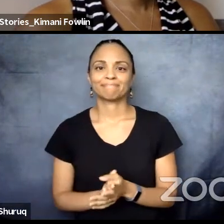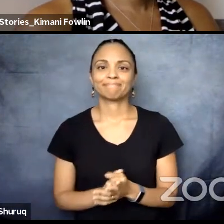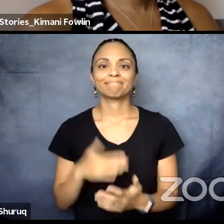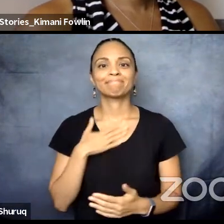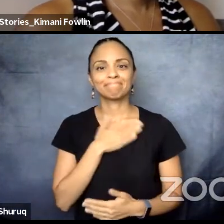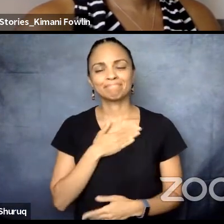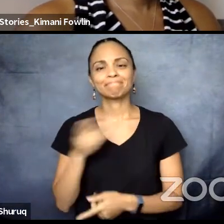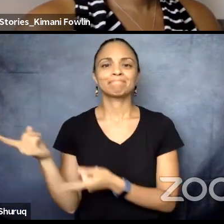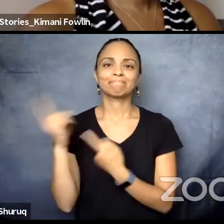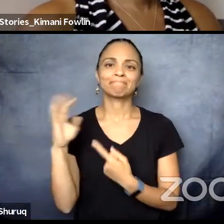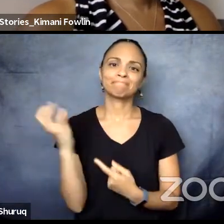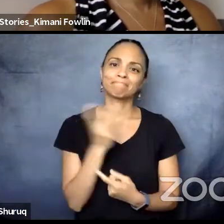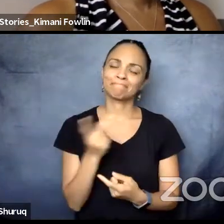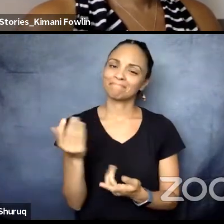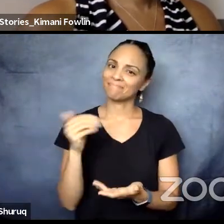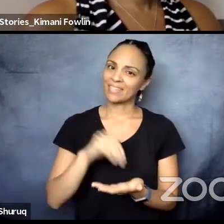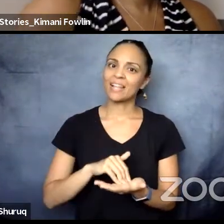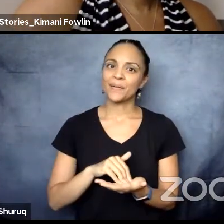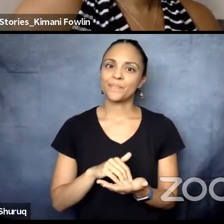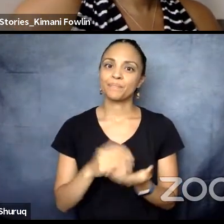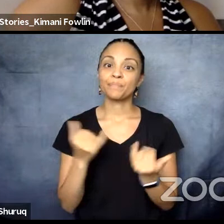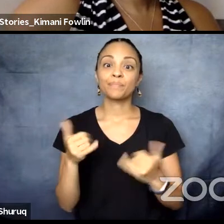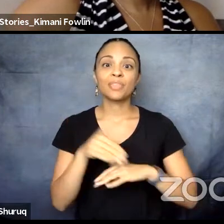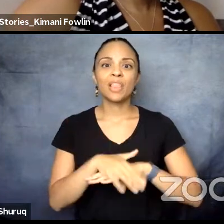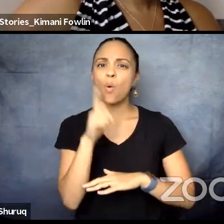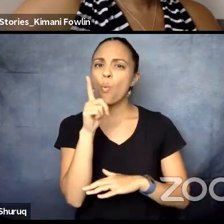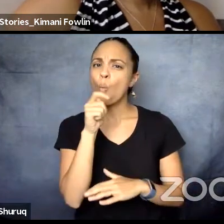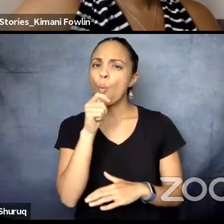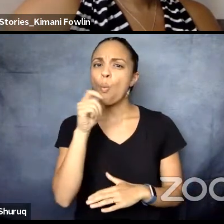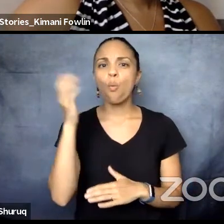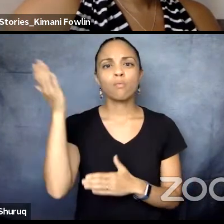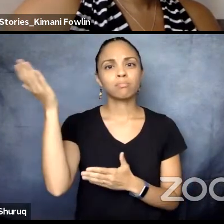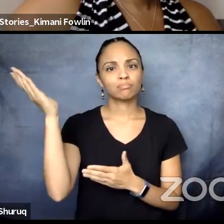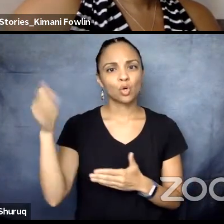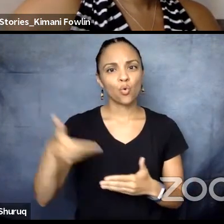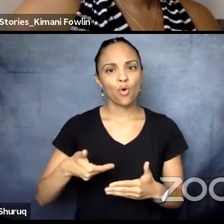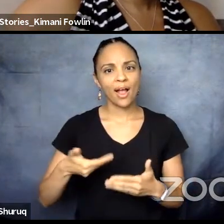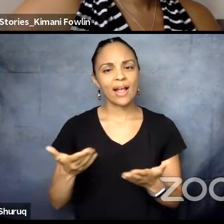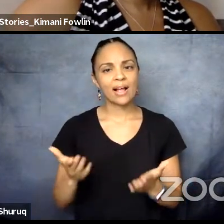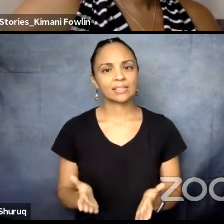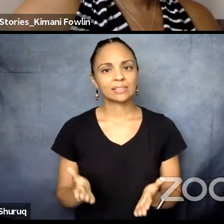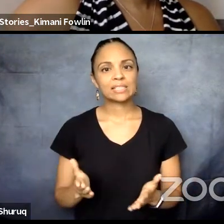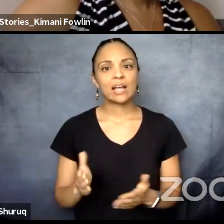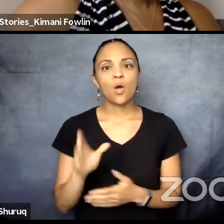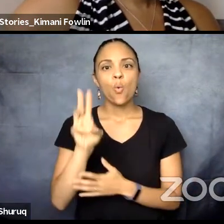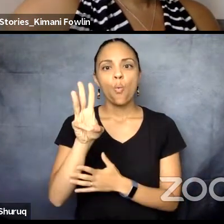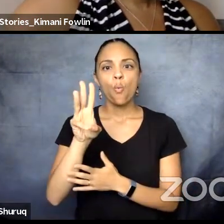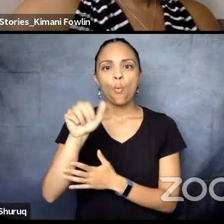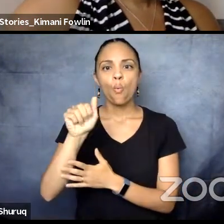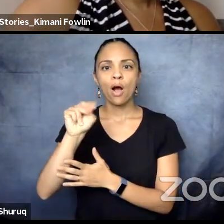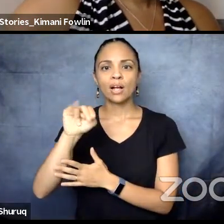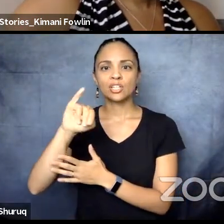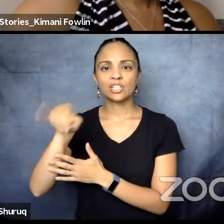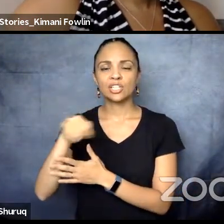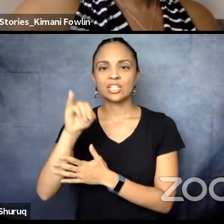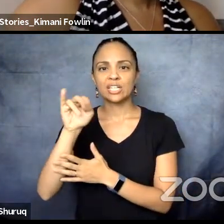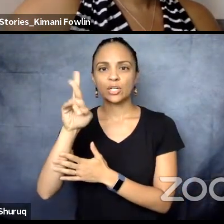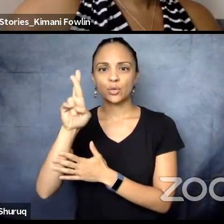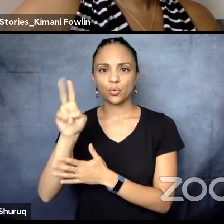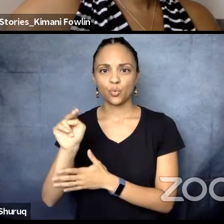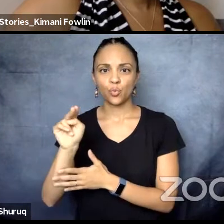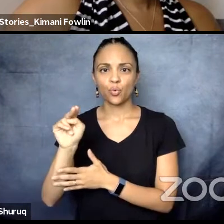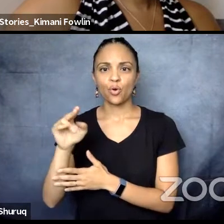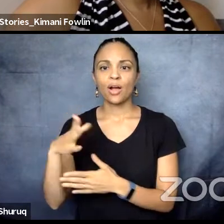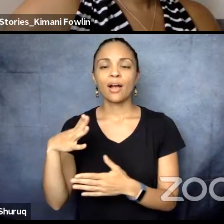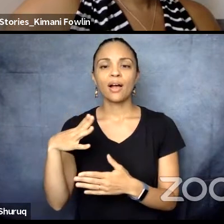Tonight, it's Leslie Parker and Wanjiru Kamuyu's turn. We will end with a film by,